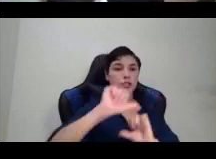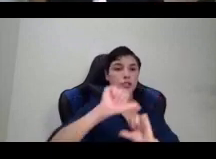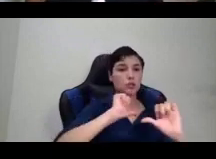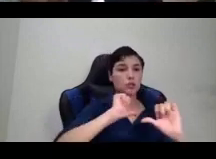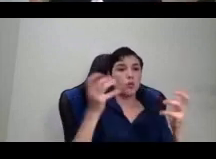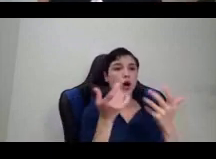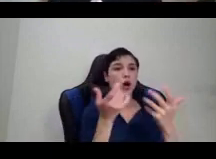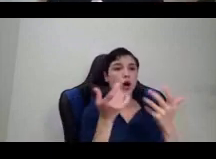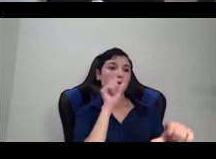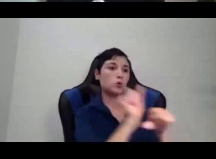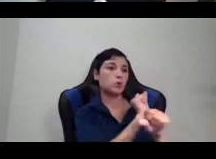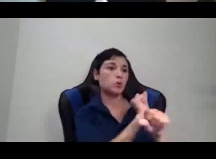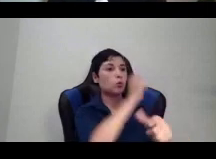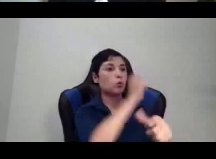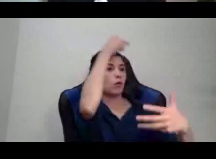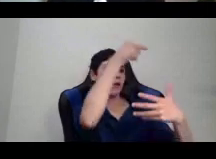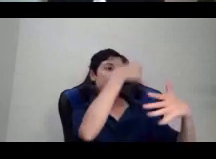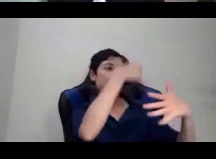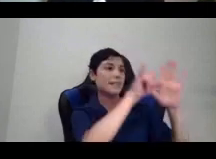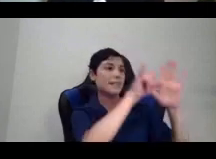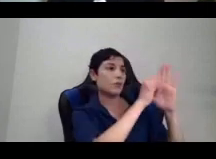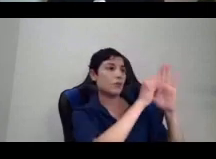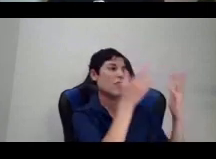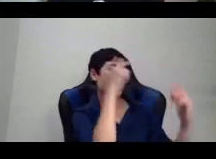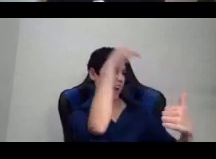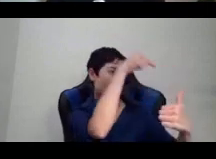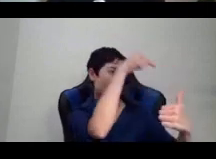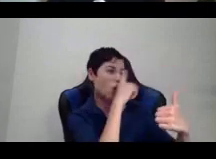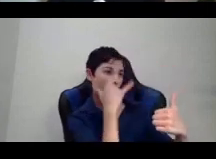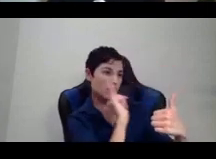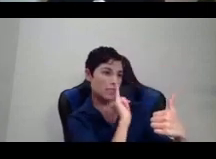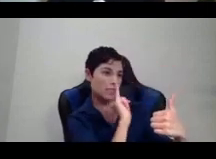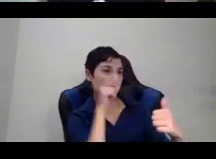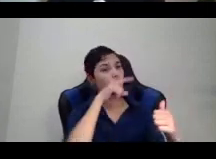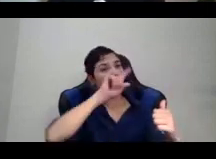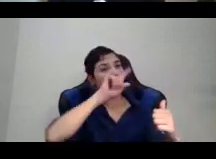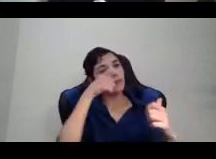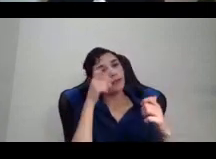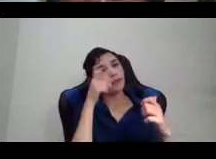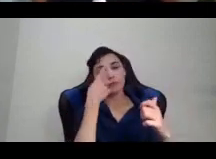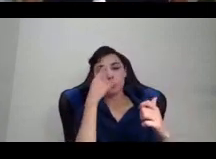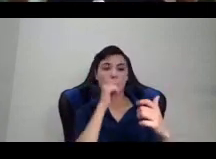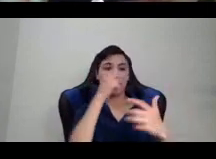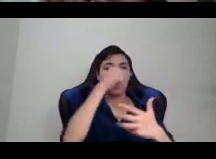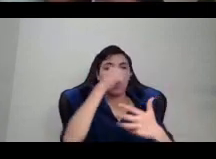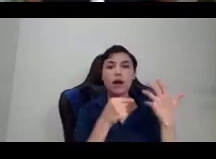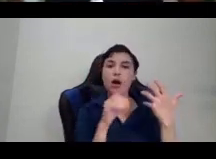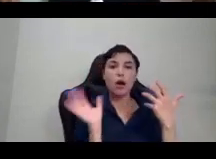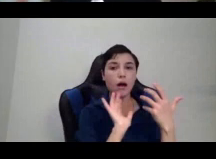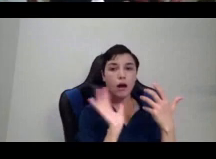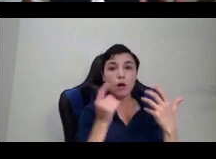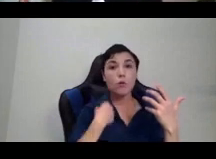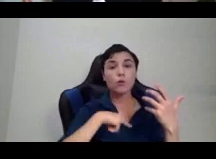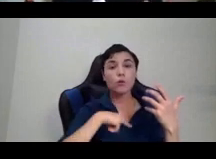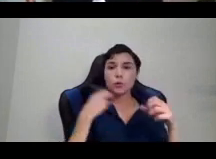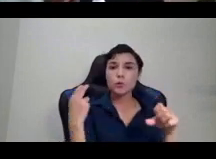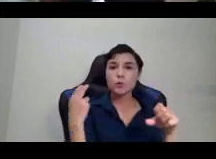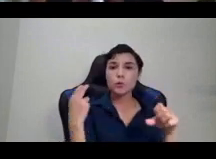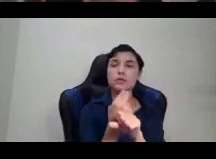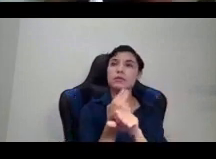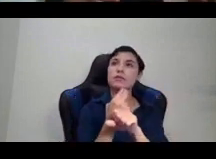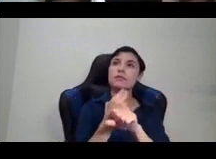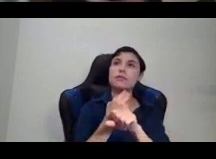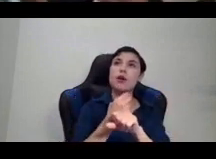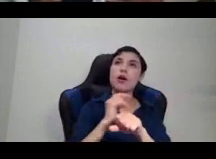or a real man is or a good worker. But instead, we use the fullness of our experience